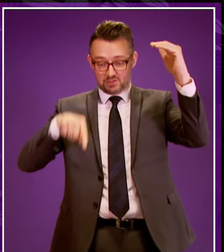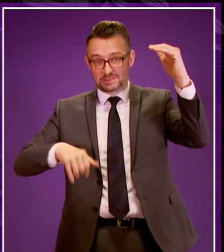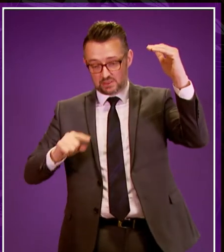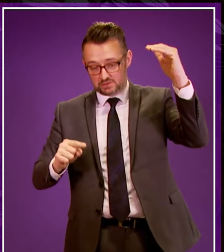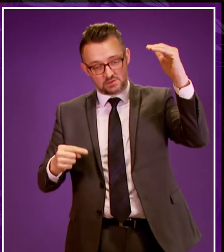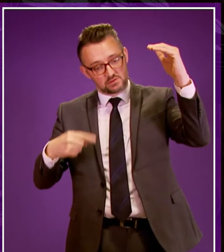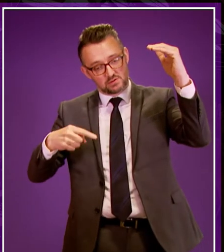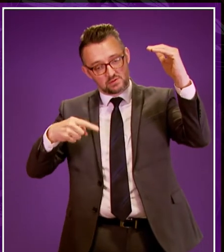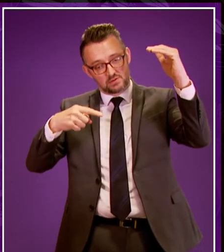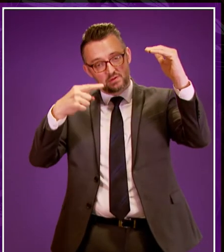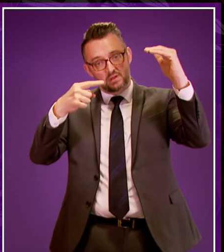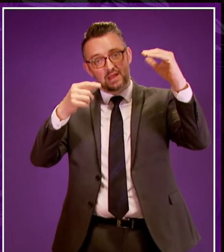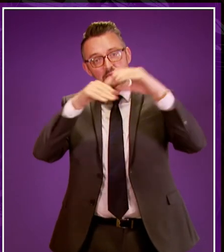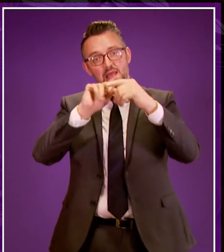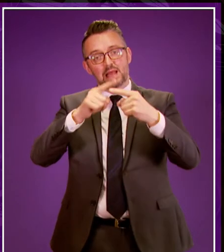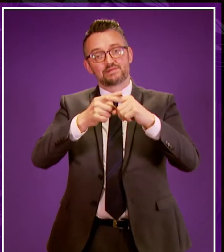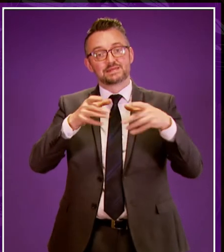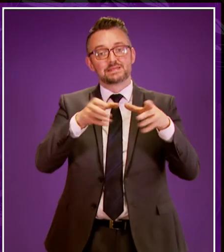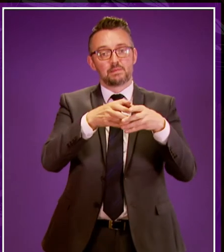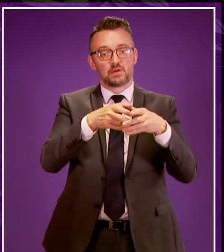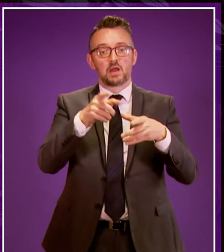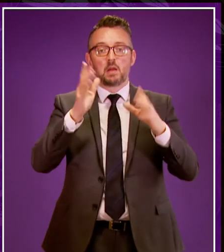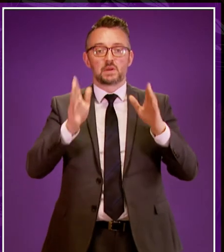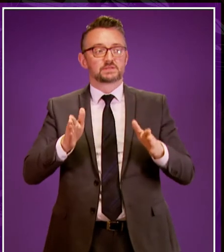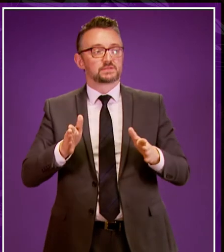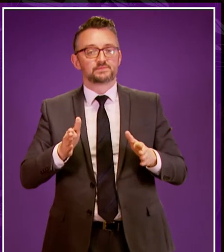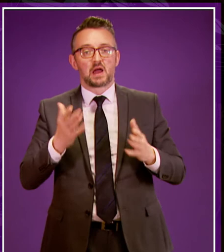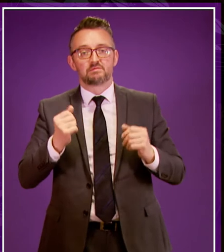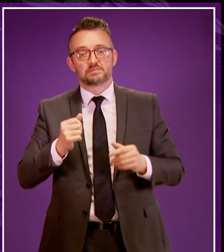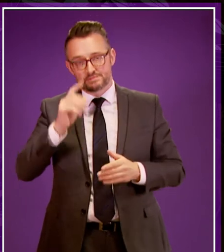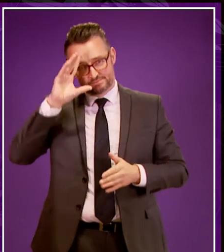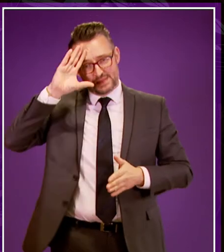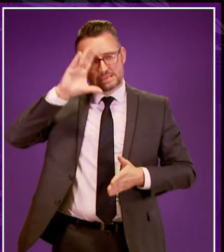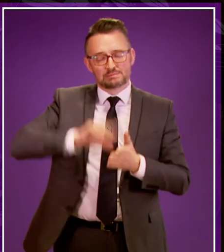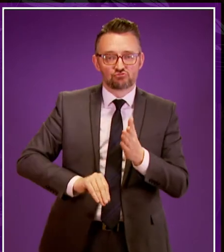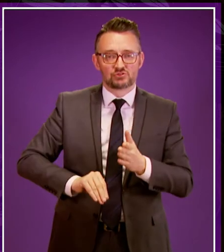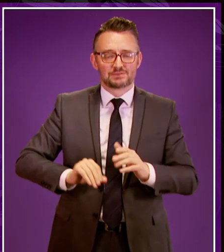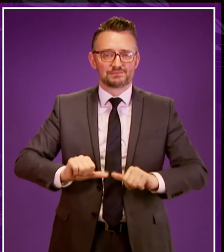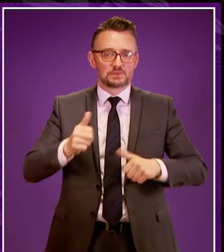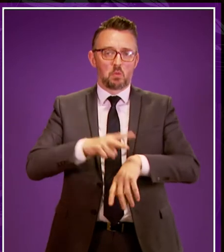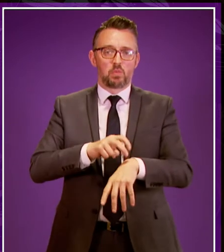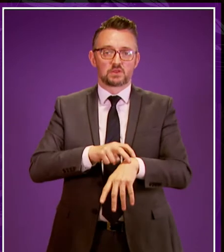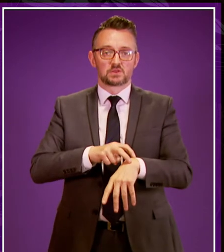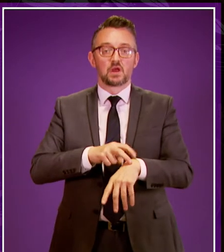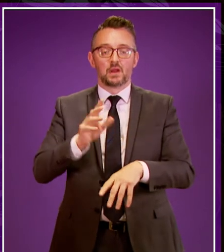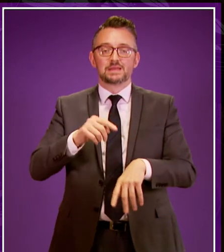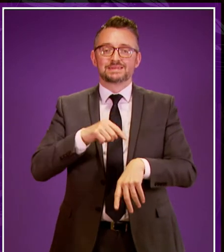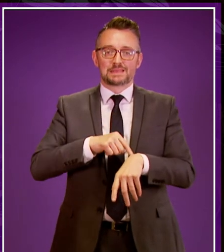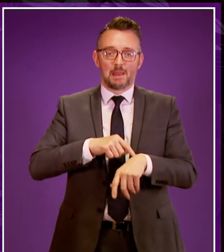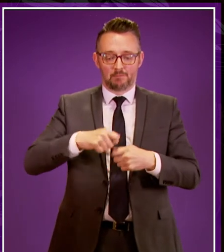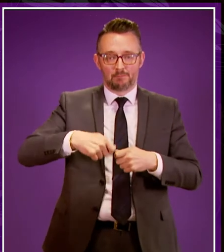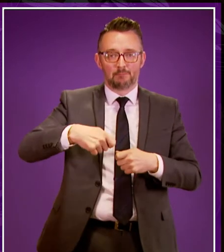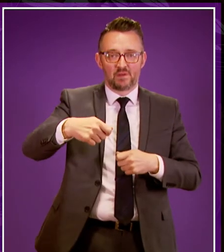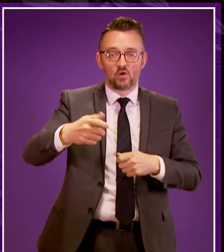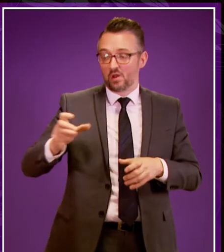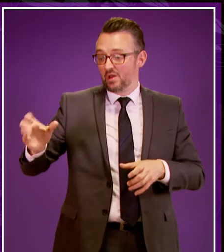particular to get into the executive team officers have to have a considerable level of experience and it will take time in order to recruit more individuals